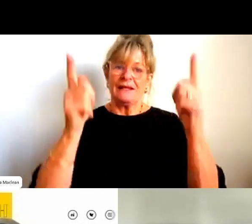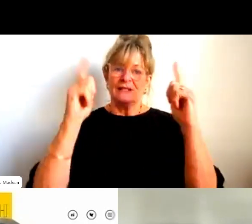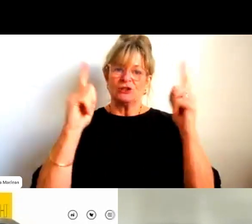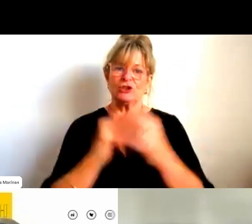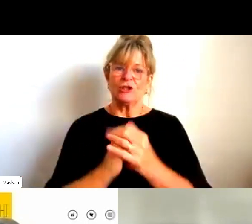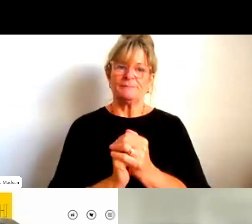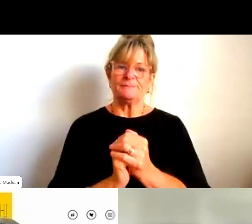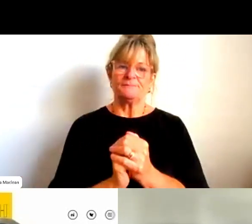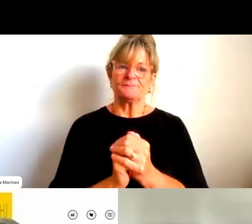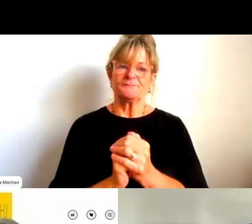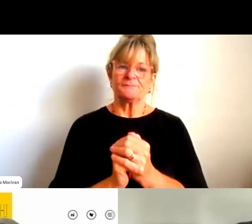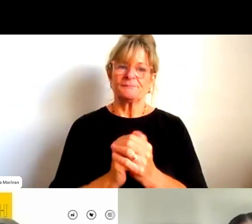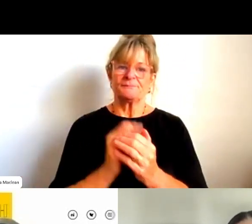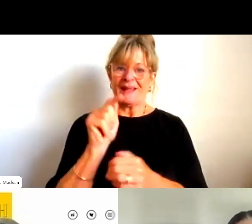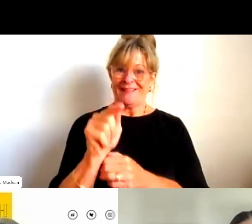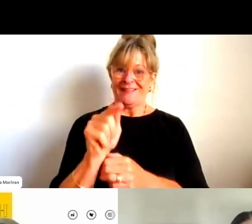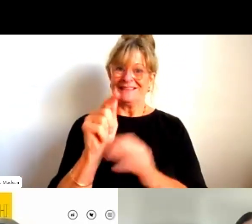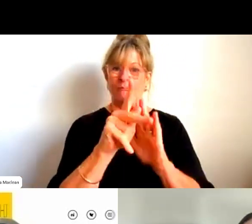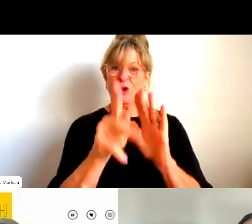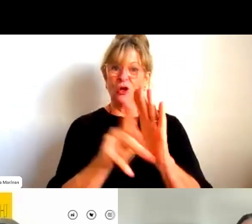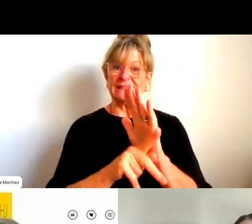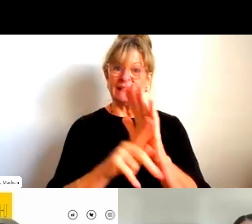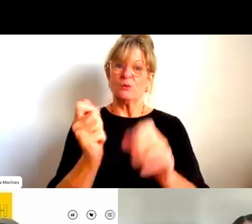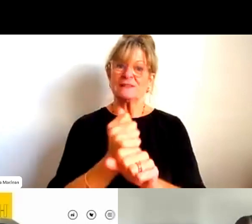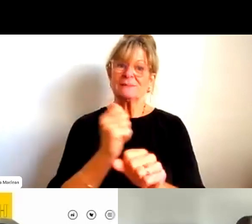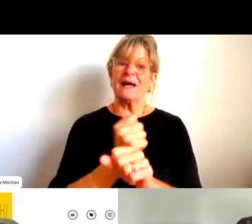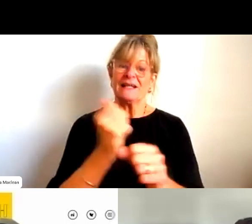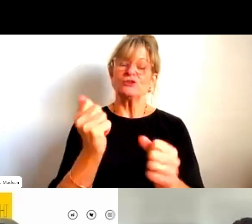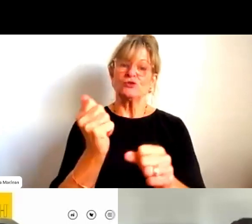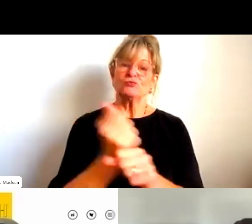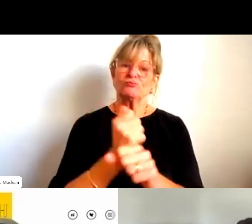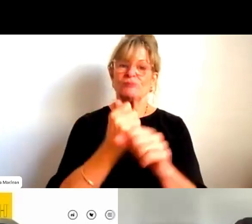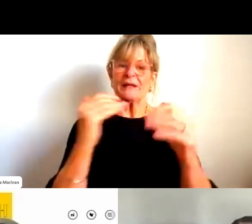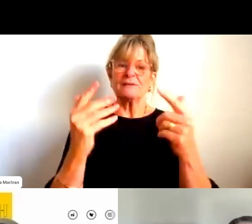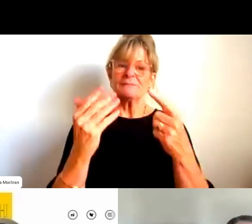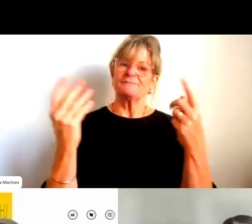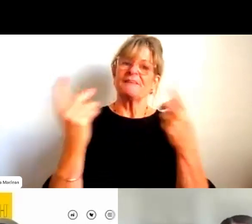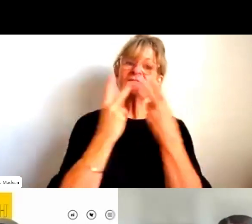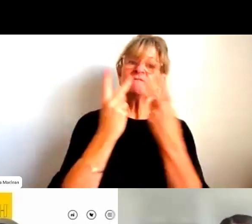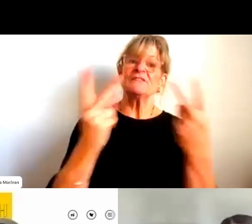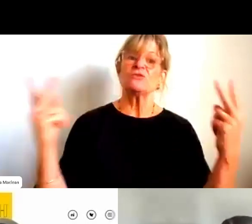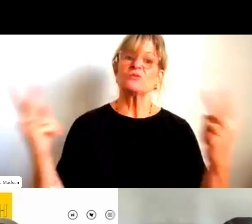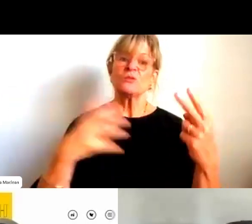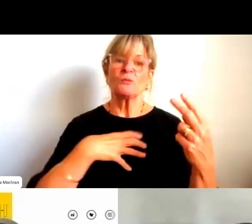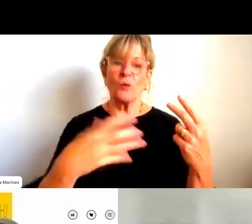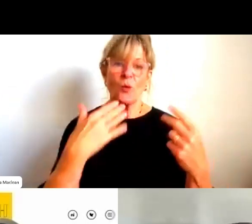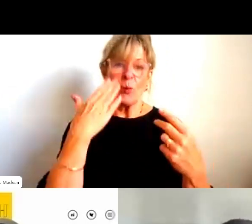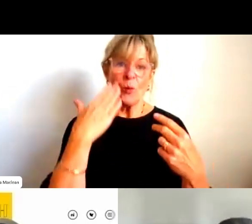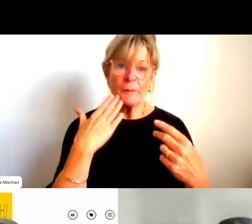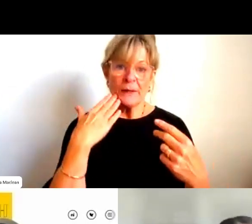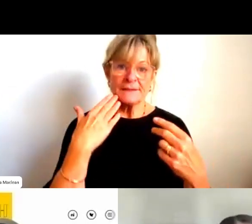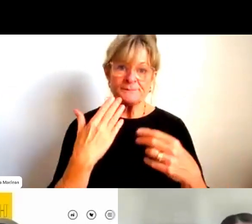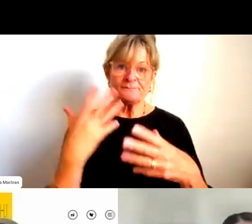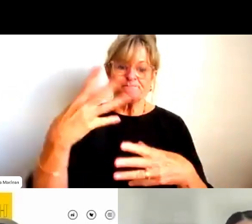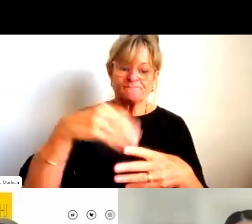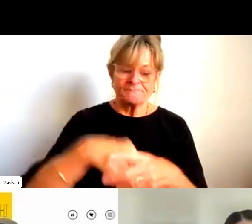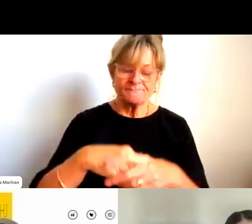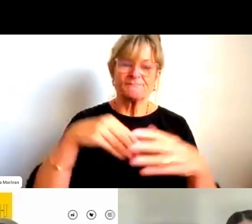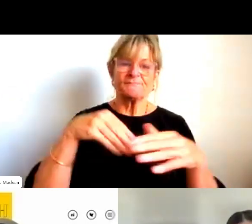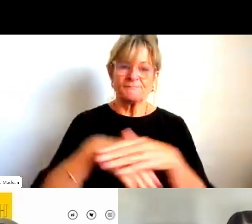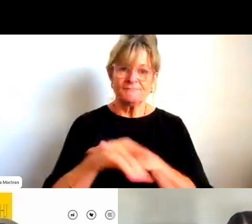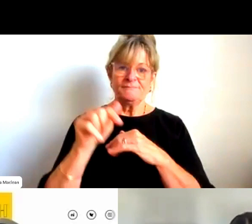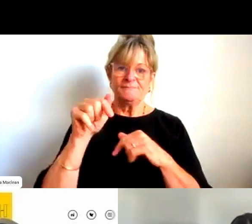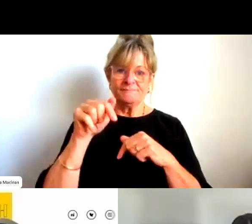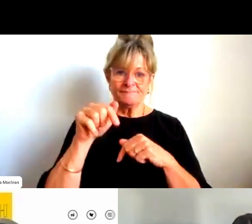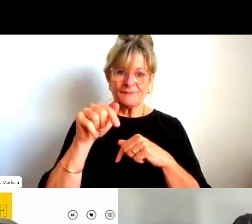women and girls in sport and recreation. And in 2023, eight inspiring women were actually chosen to promote the Change Our Game movement as